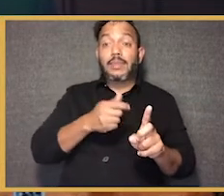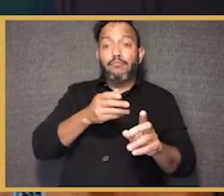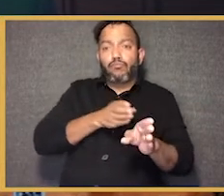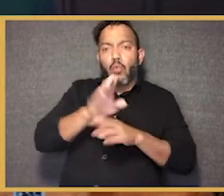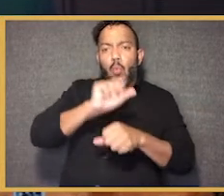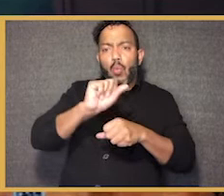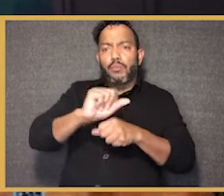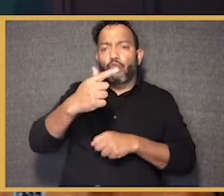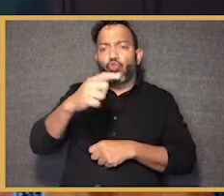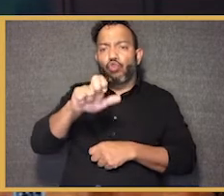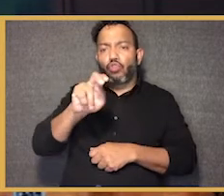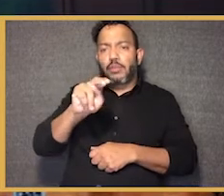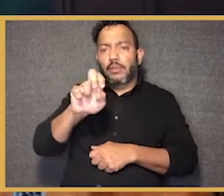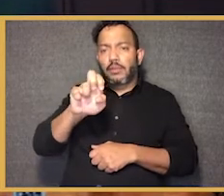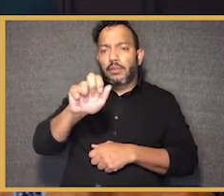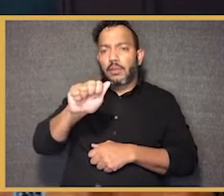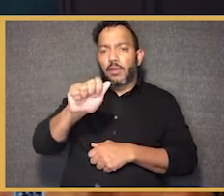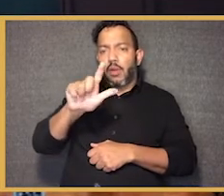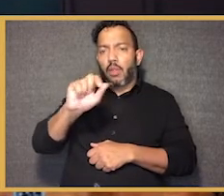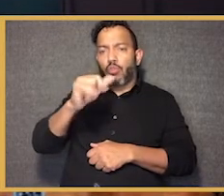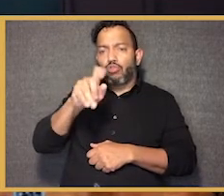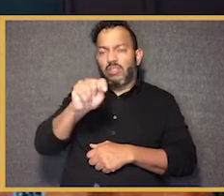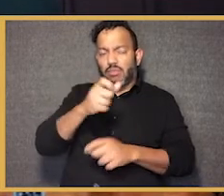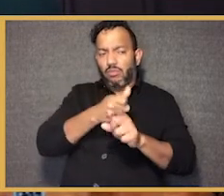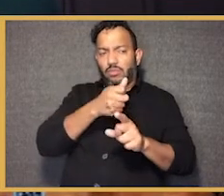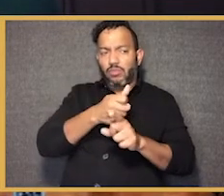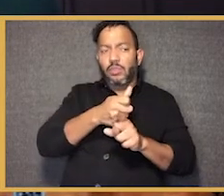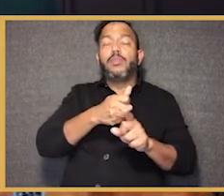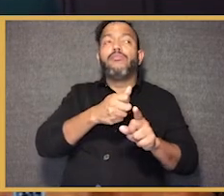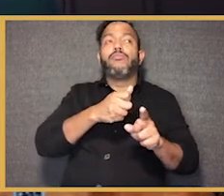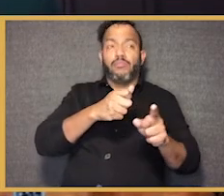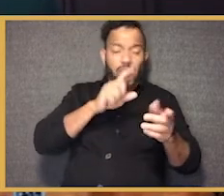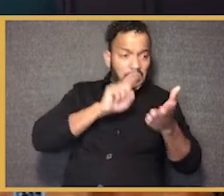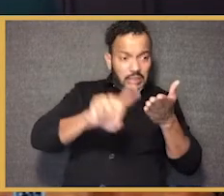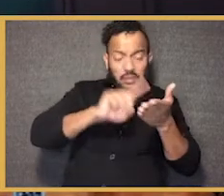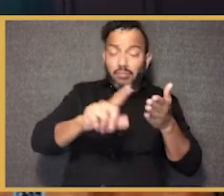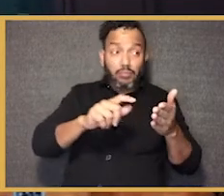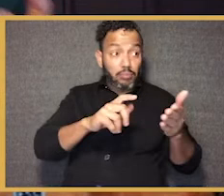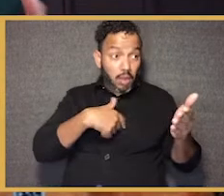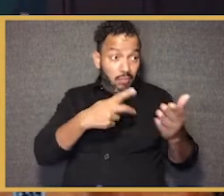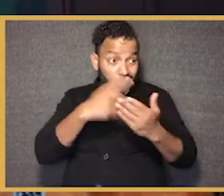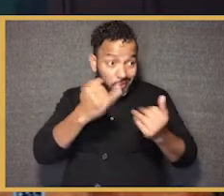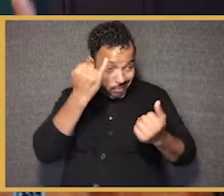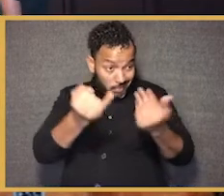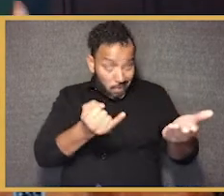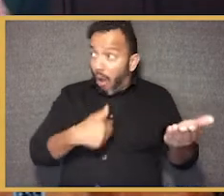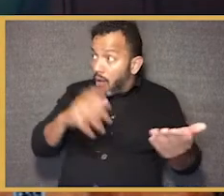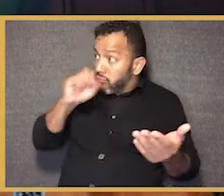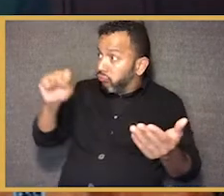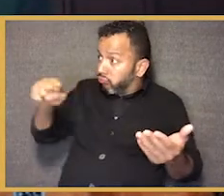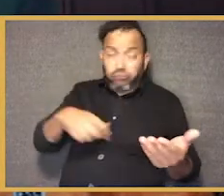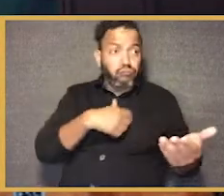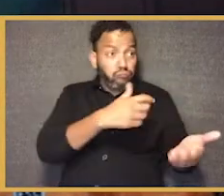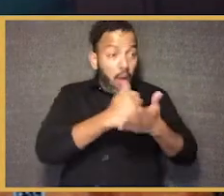is a genealogist, worked with the Schomburg in New York City. And she got interested in the project and